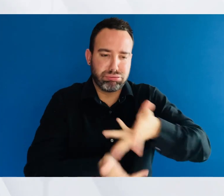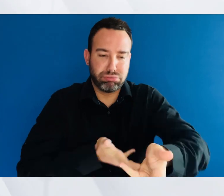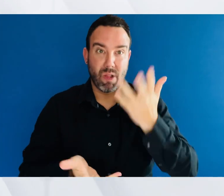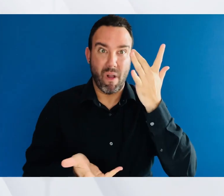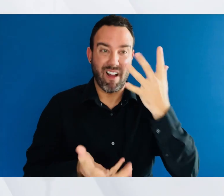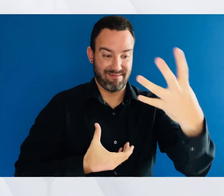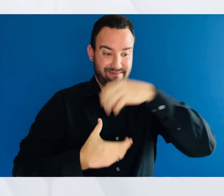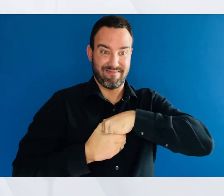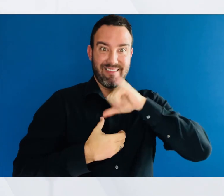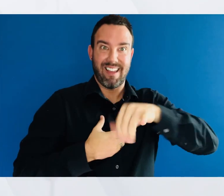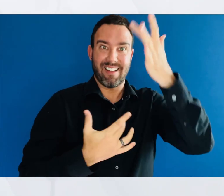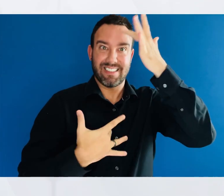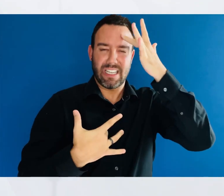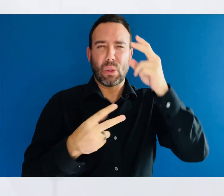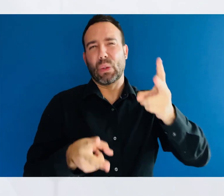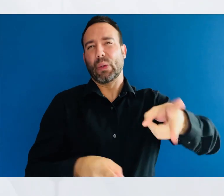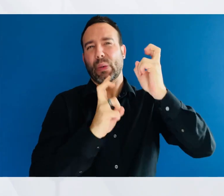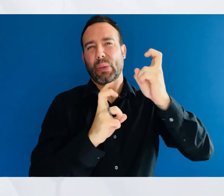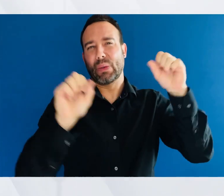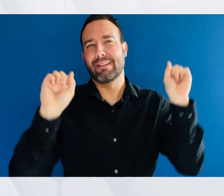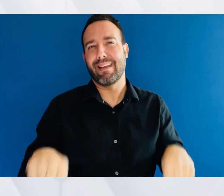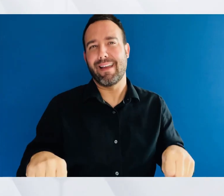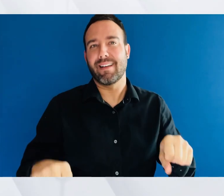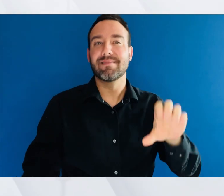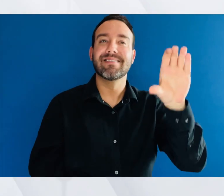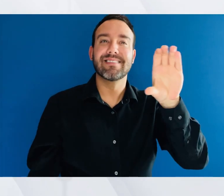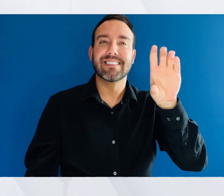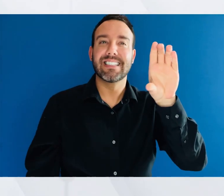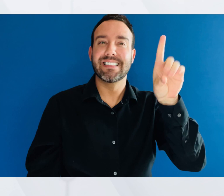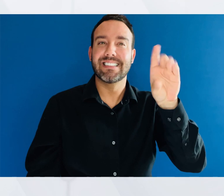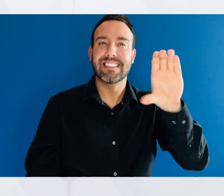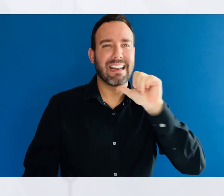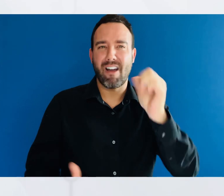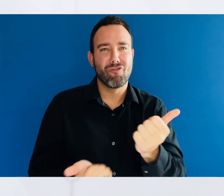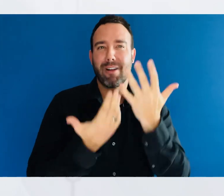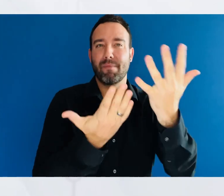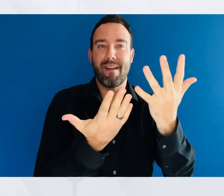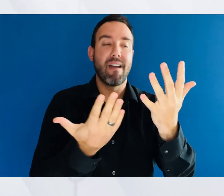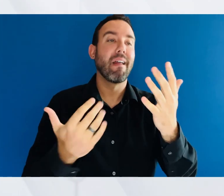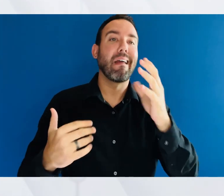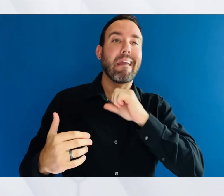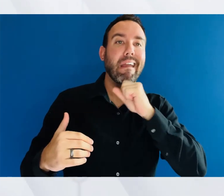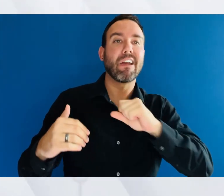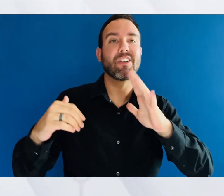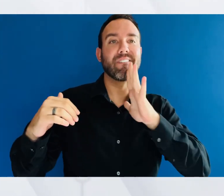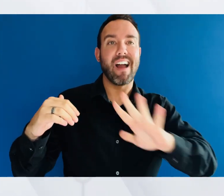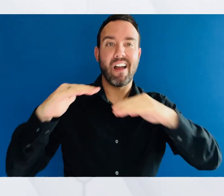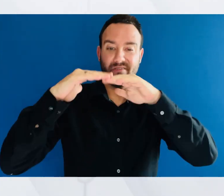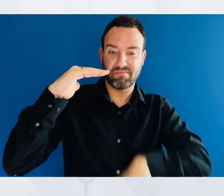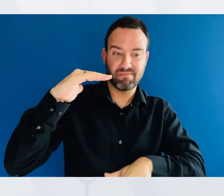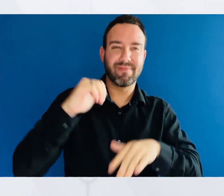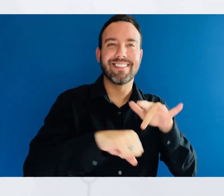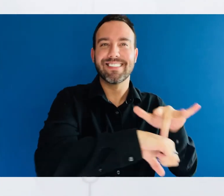salmonella. That's why CDC doesn't recommend letting kids under five touch chicks, ducklings, or adult poultry.